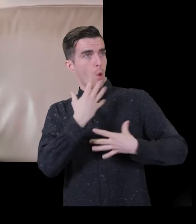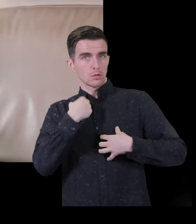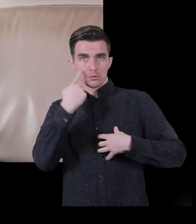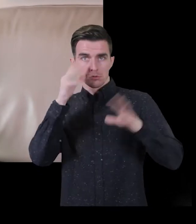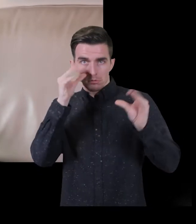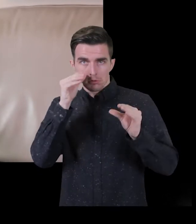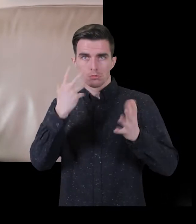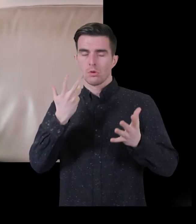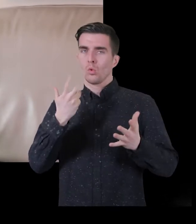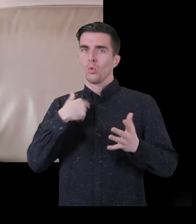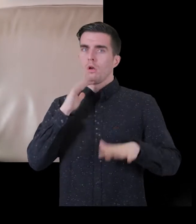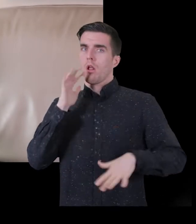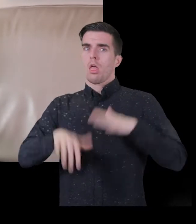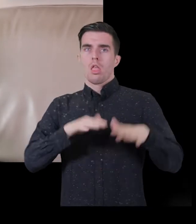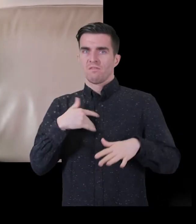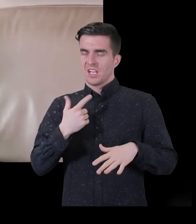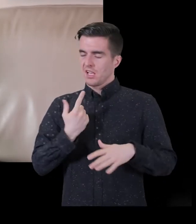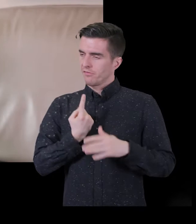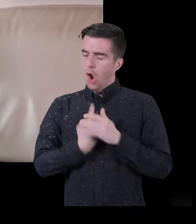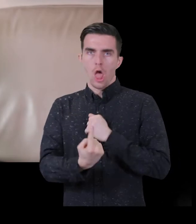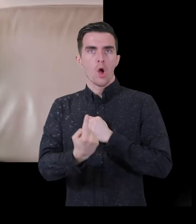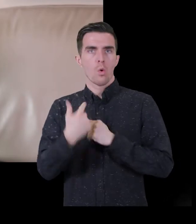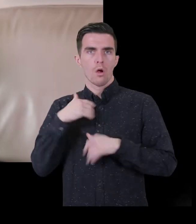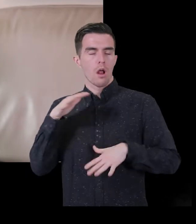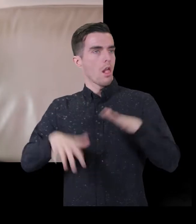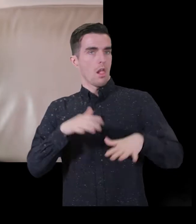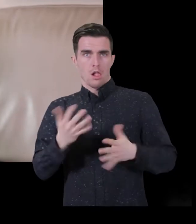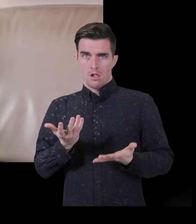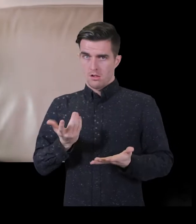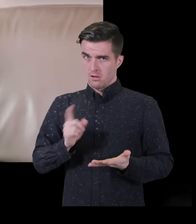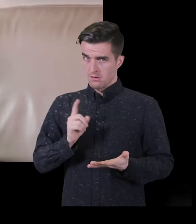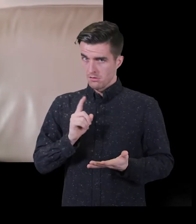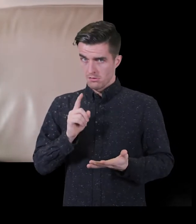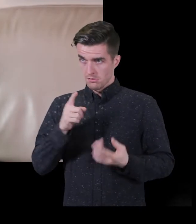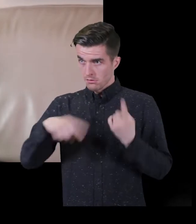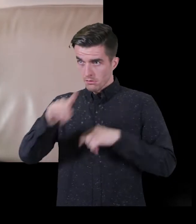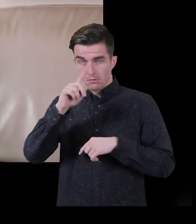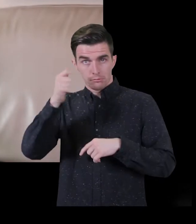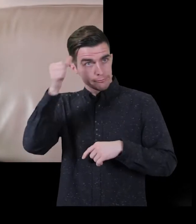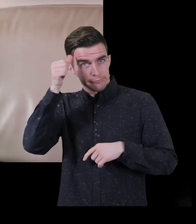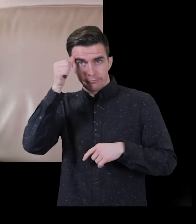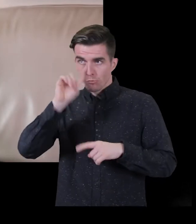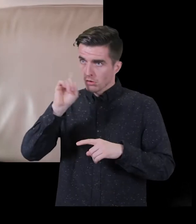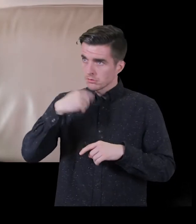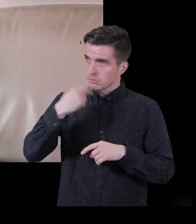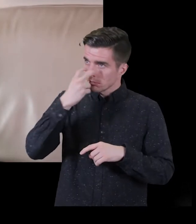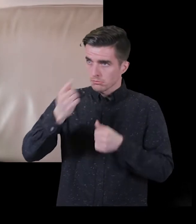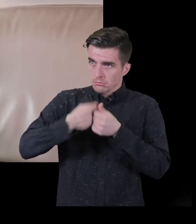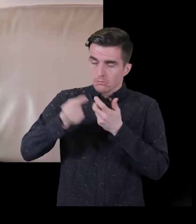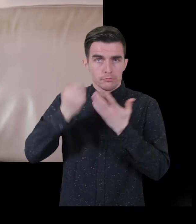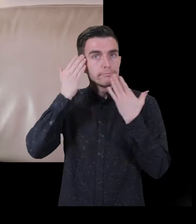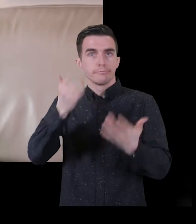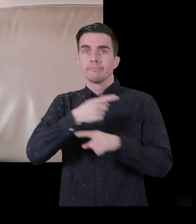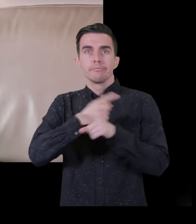it's just such a big thing to say to anybody. You know, you're losing your sight, or you're going to lose your sight. So it's a very lonely place, because